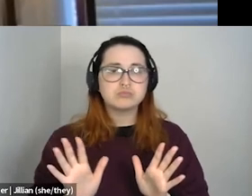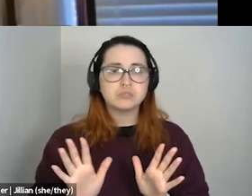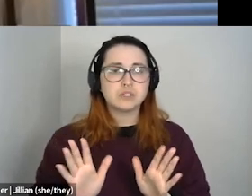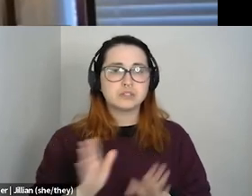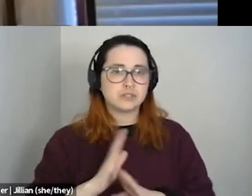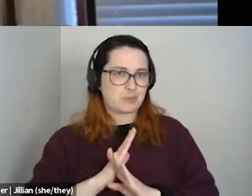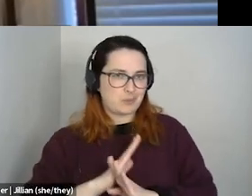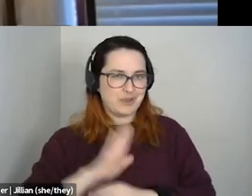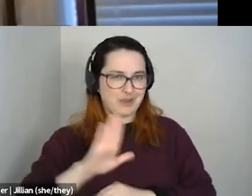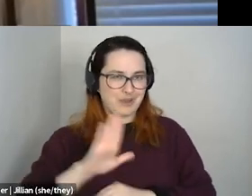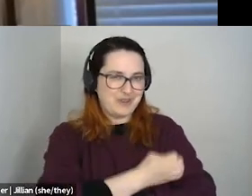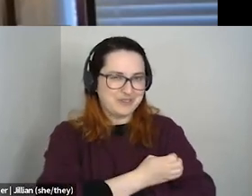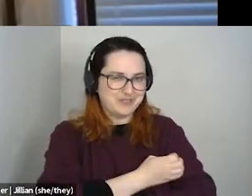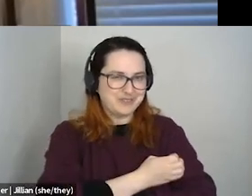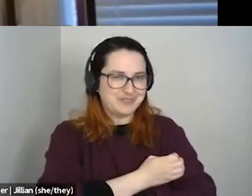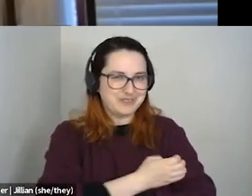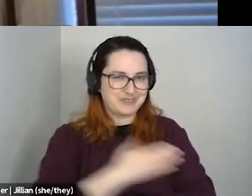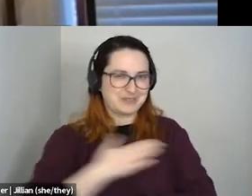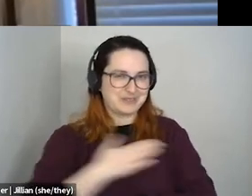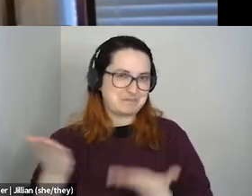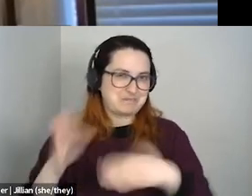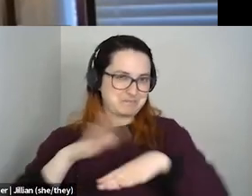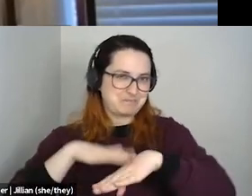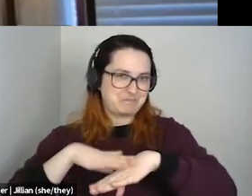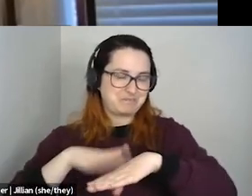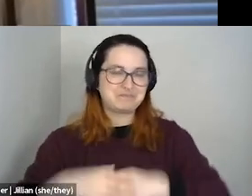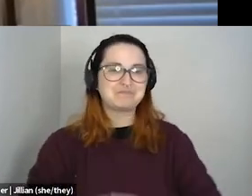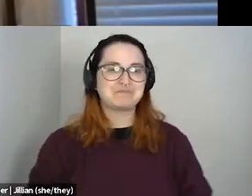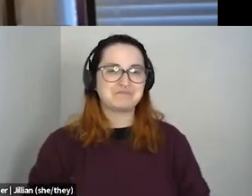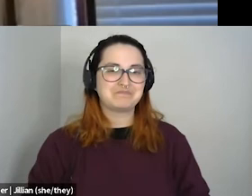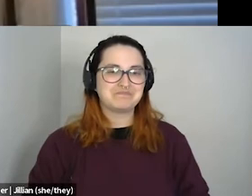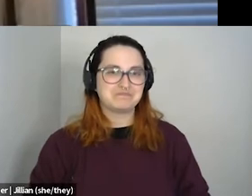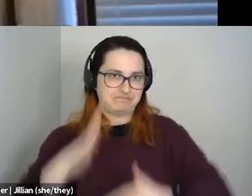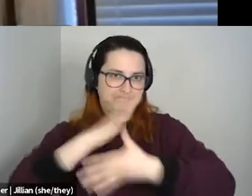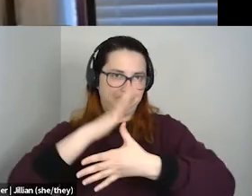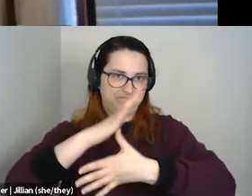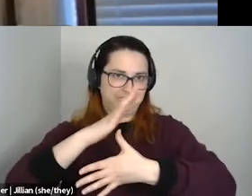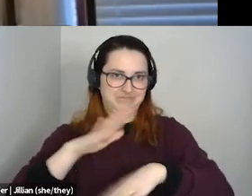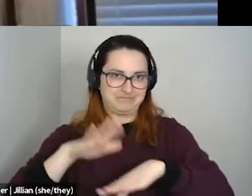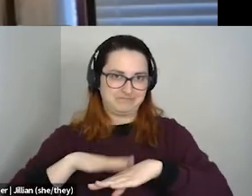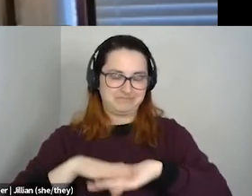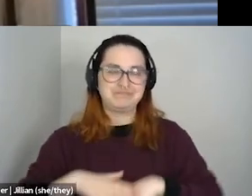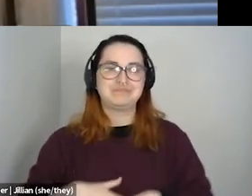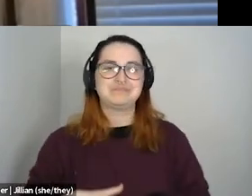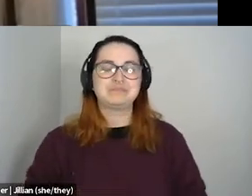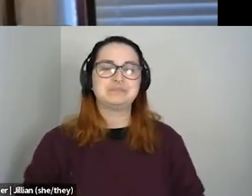your energy is what I would recommend first, like most, most importantly. Um,